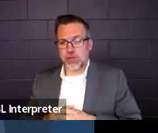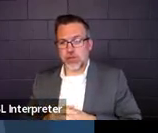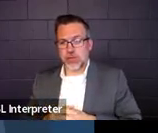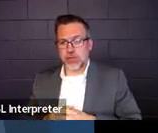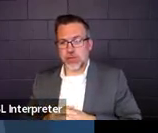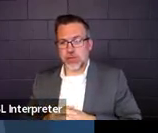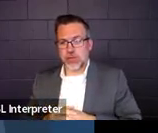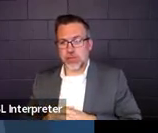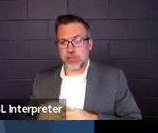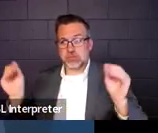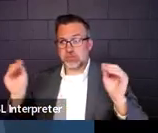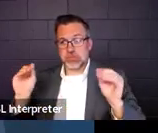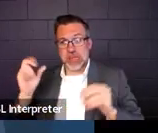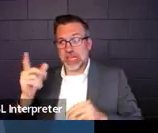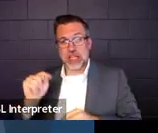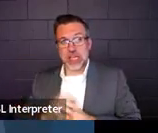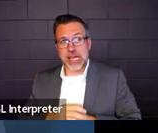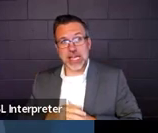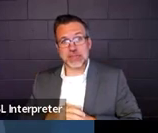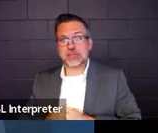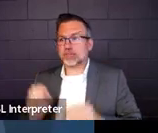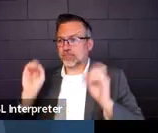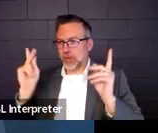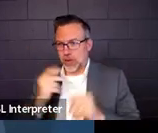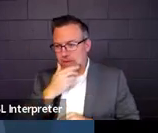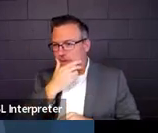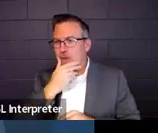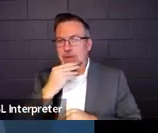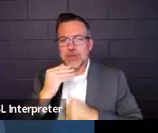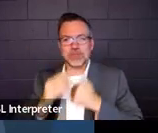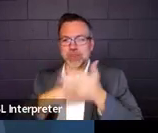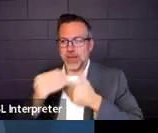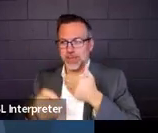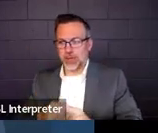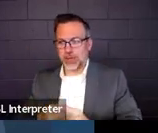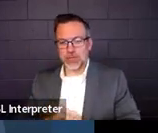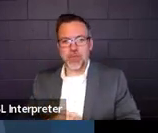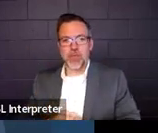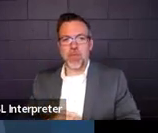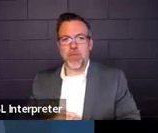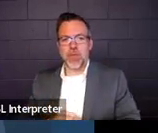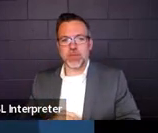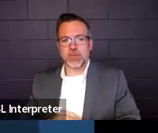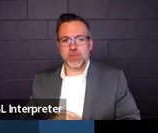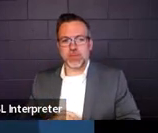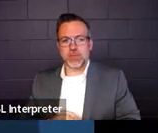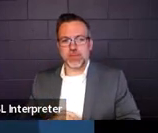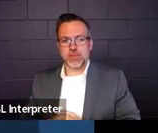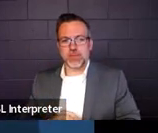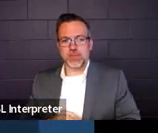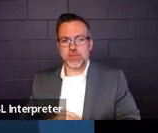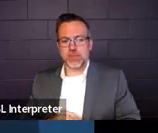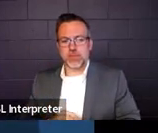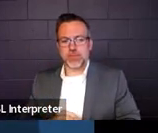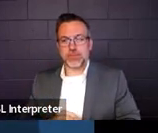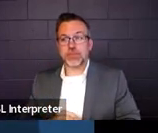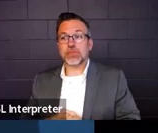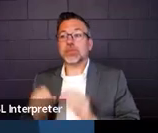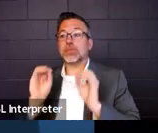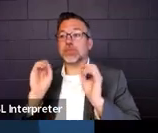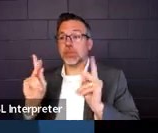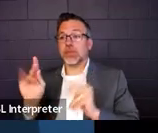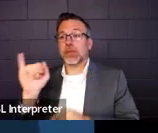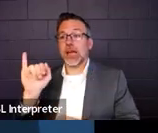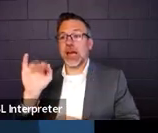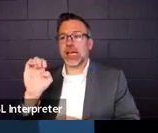Nothing in chat. All right. We'll keep going. Flying through this. All right. The IEP.